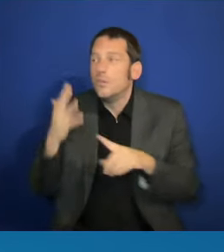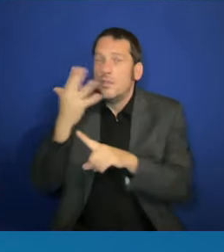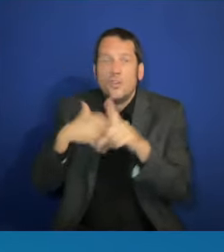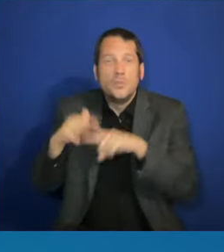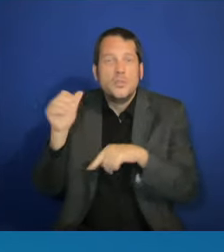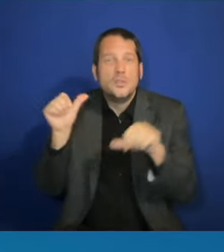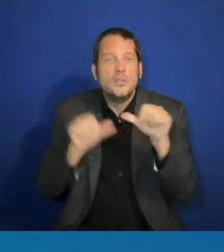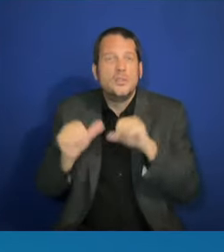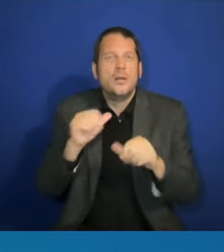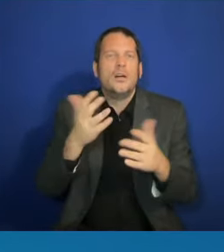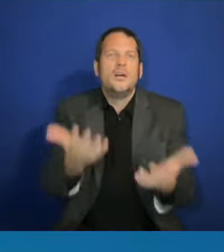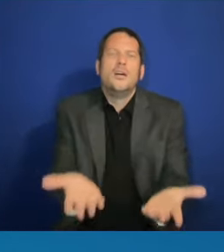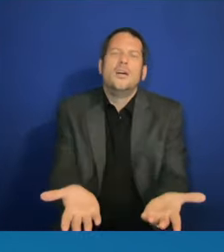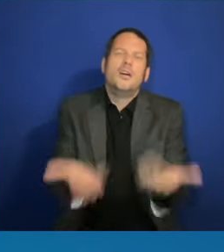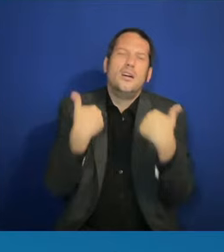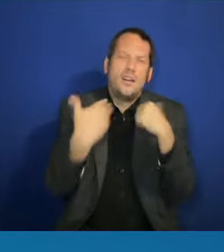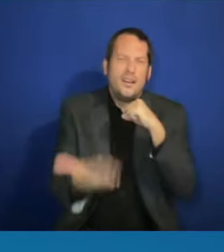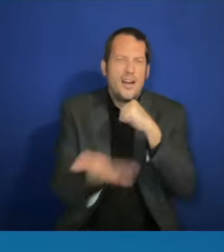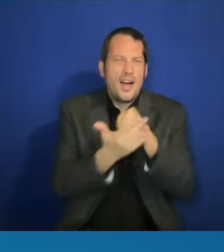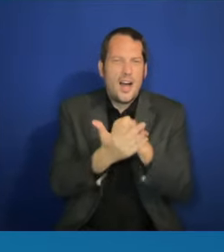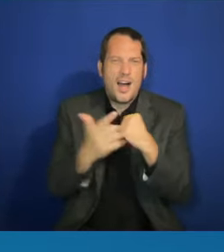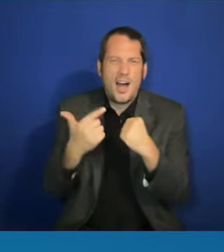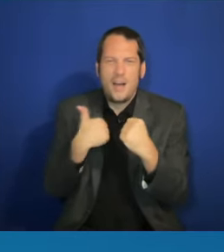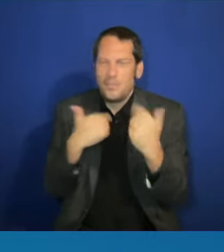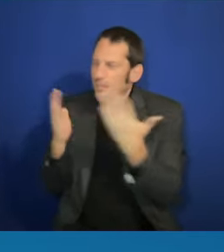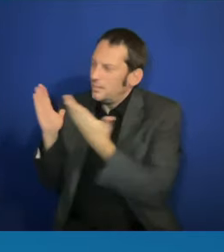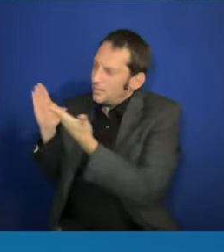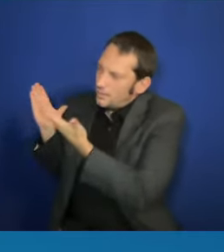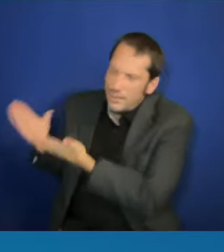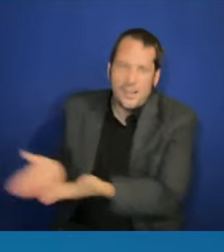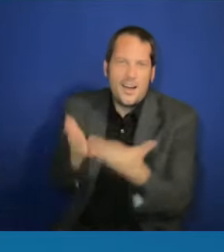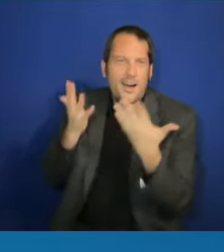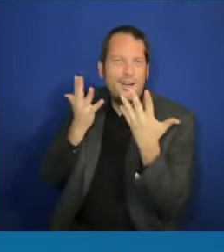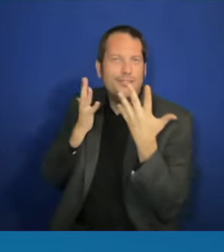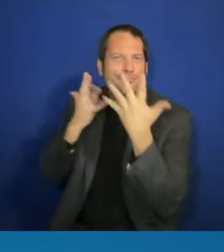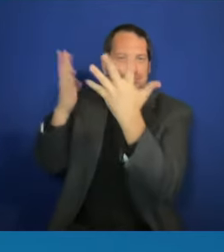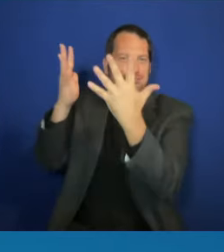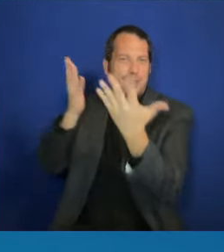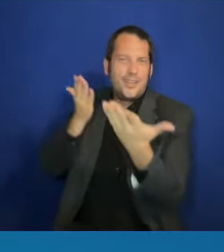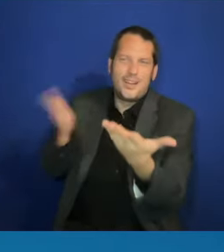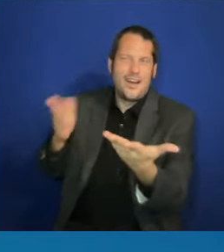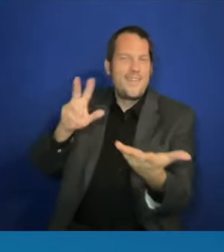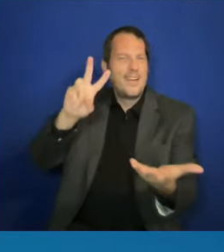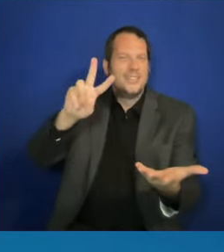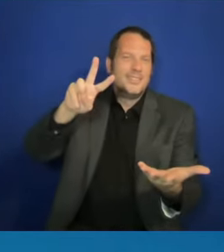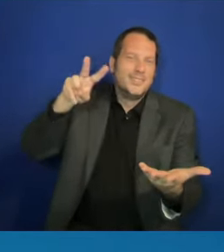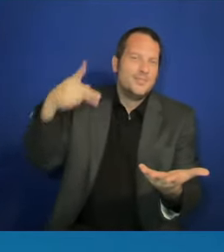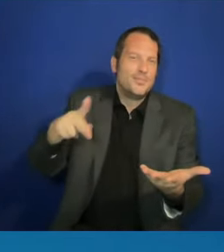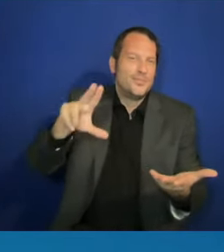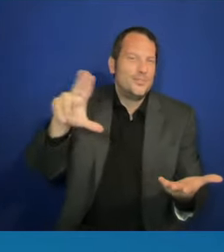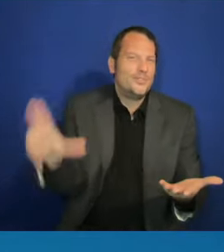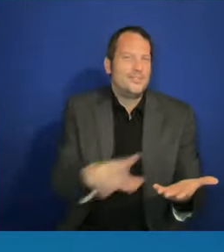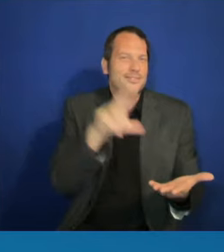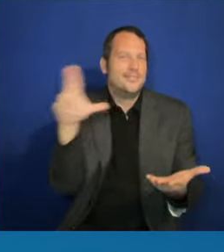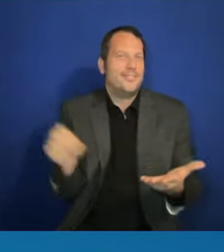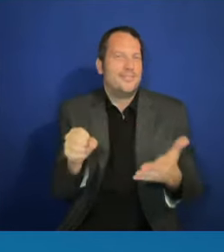round of applause, the Vice President of the United States of America, Kamala Harris.